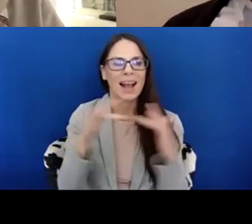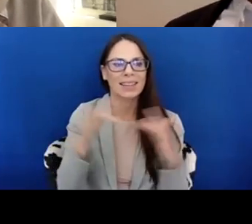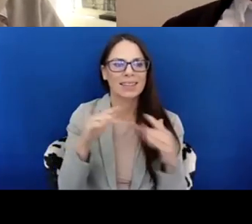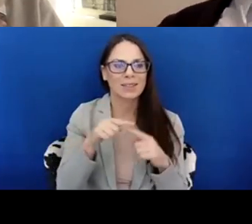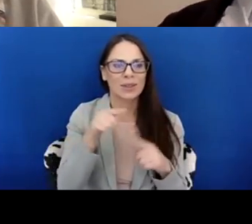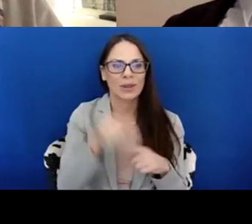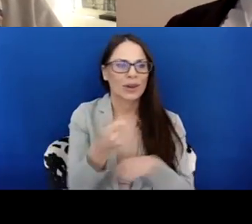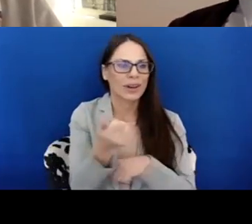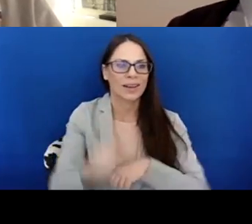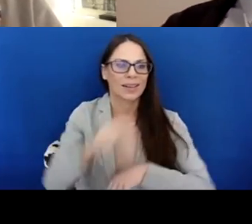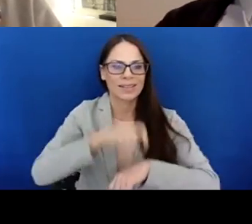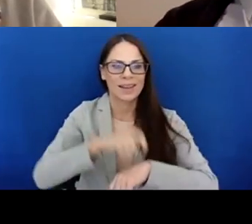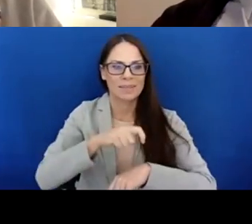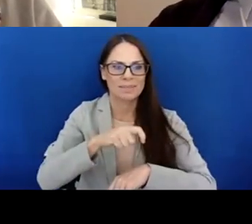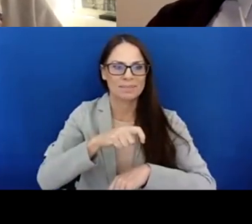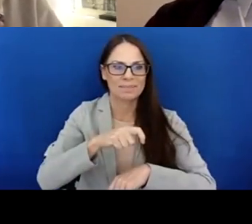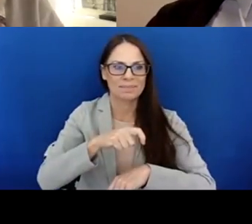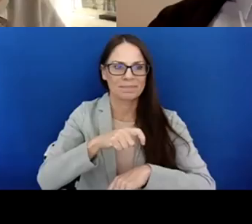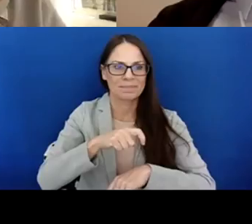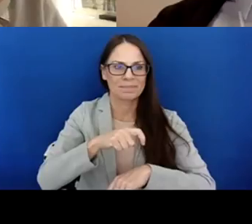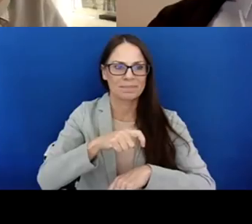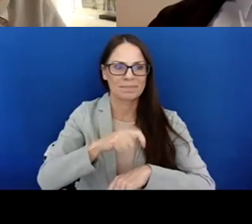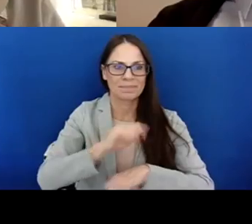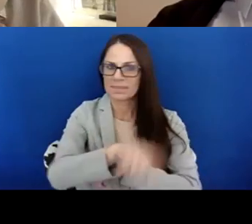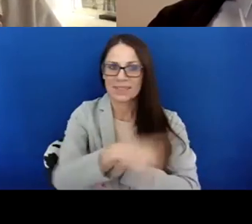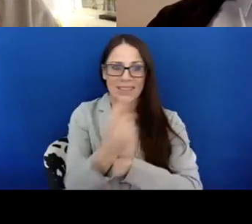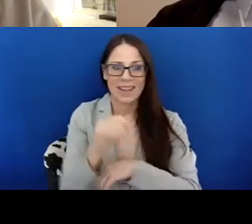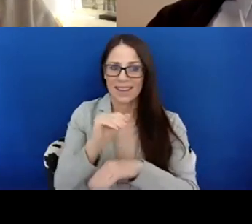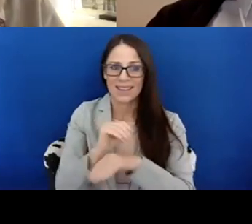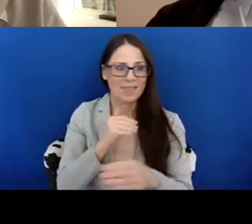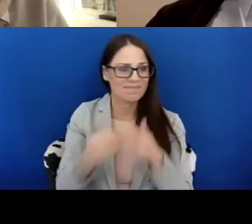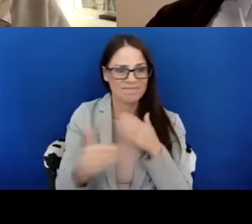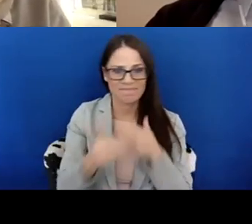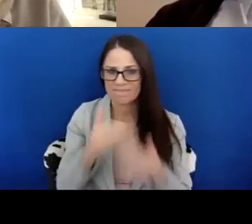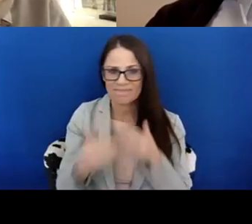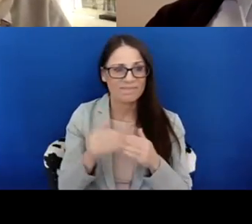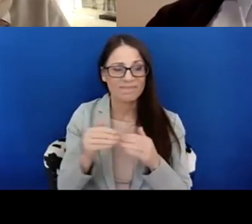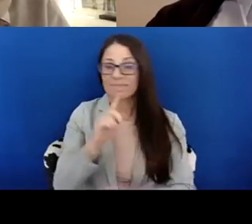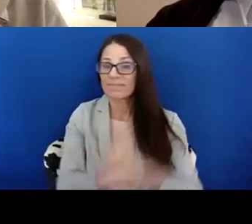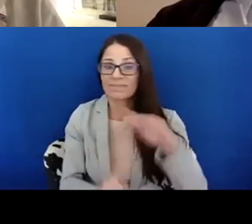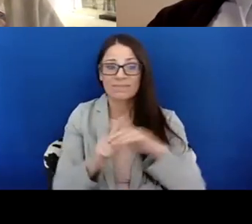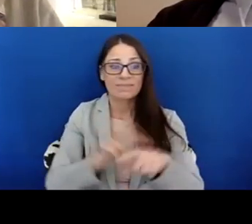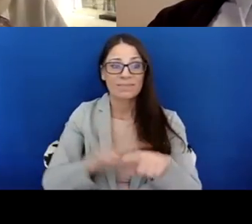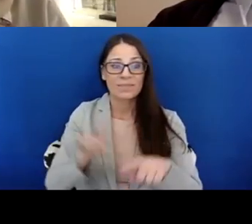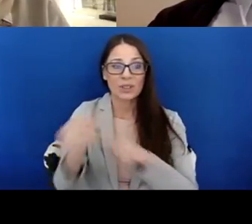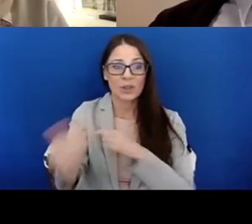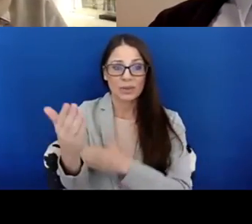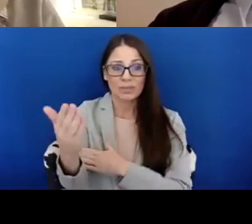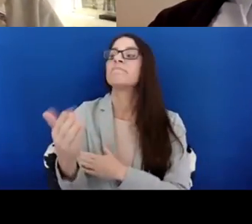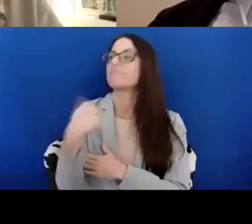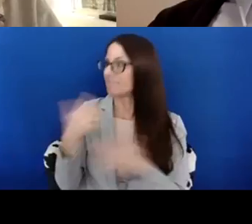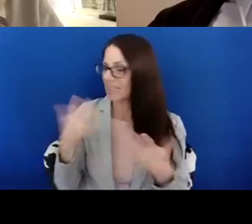uh, day or night, coming in at two o'clock in the morning, which I've done